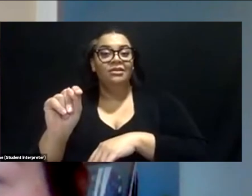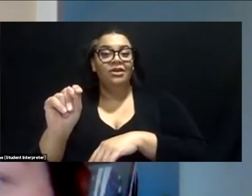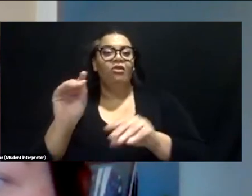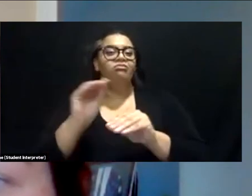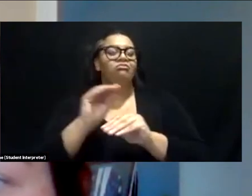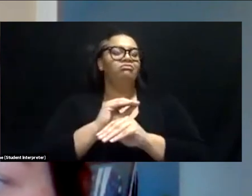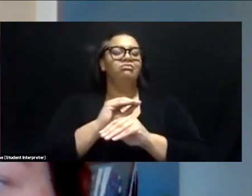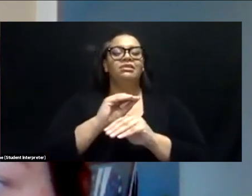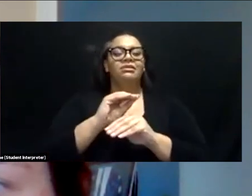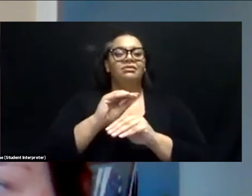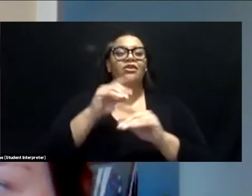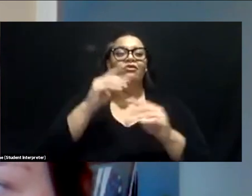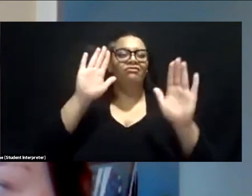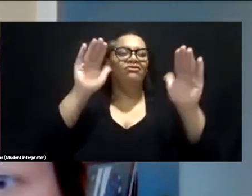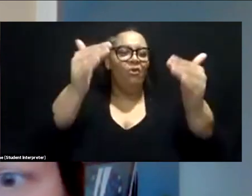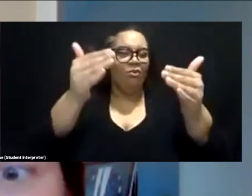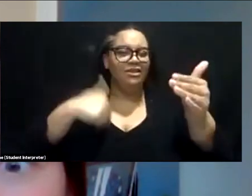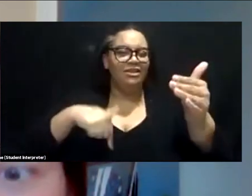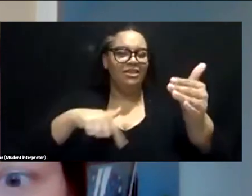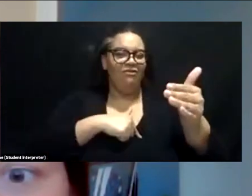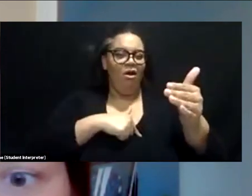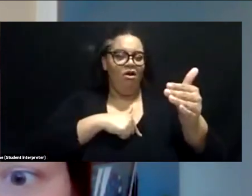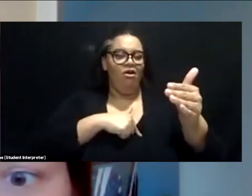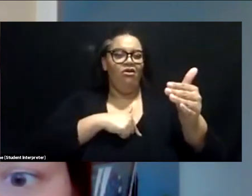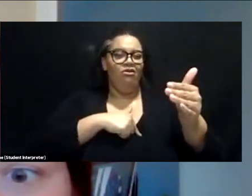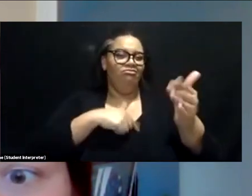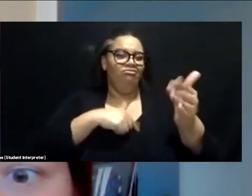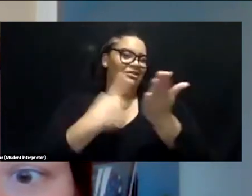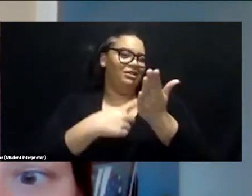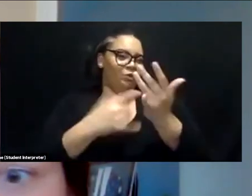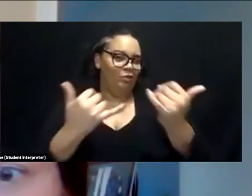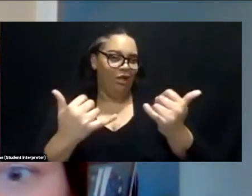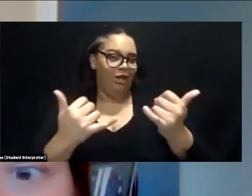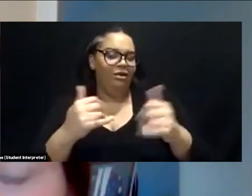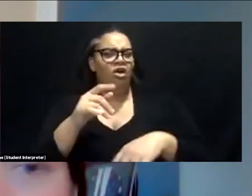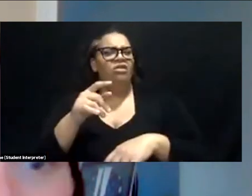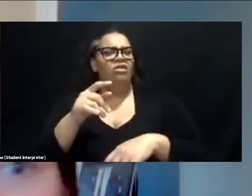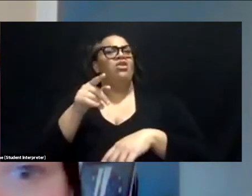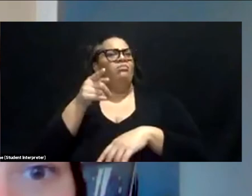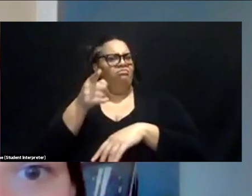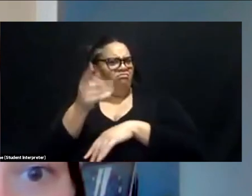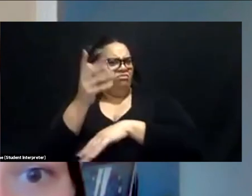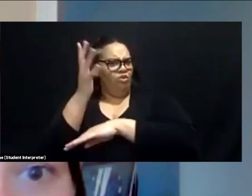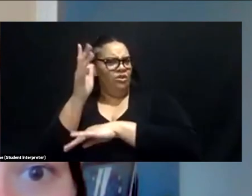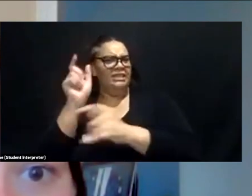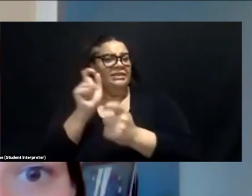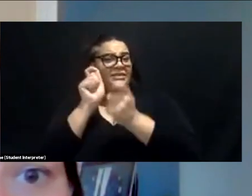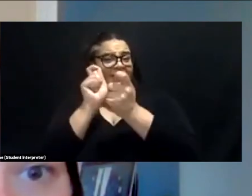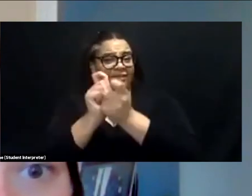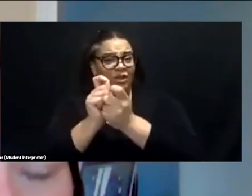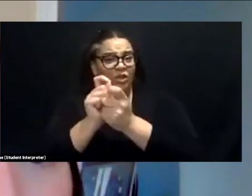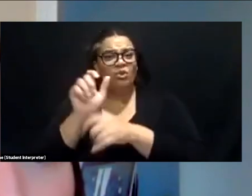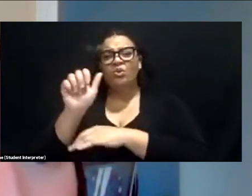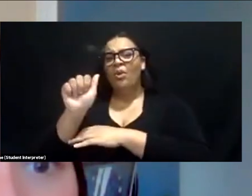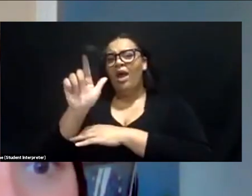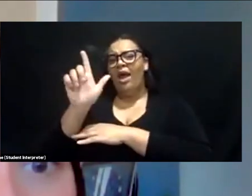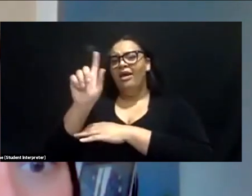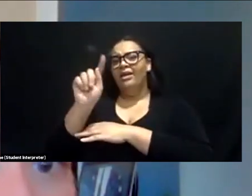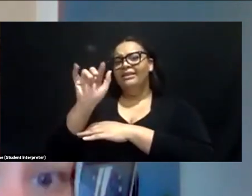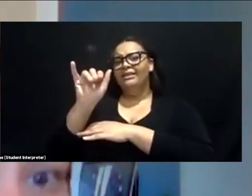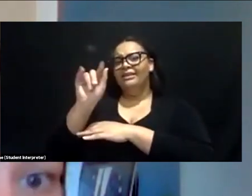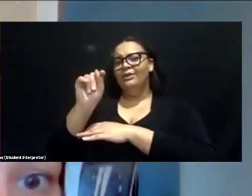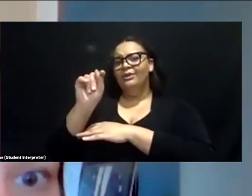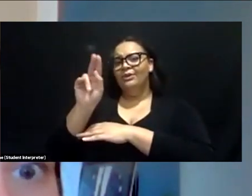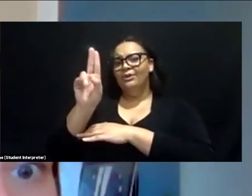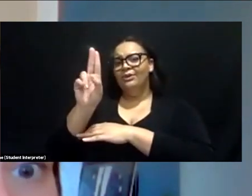chat and are they specific to, you know, an altitude? Are they, you, you mentioned